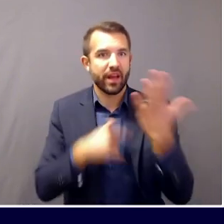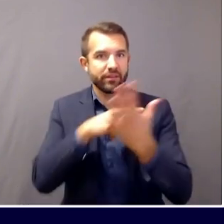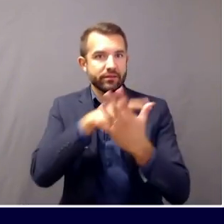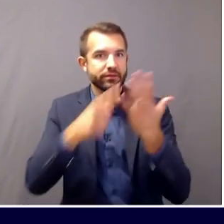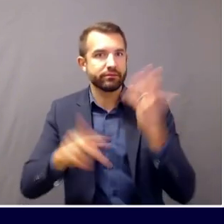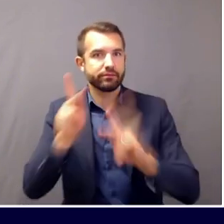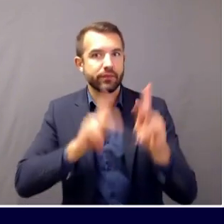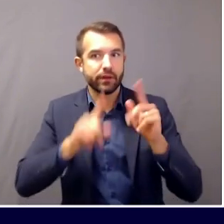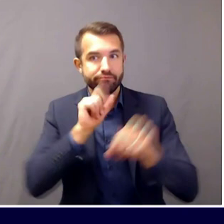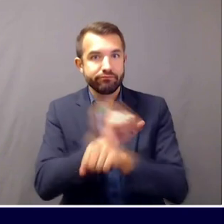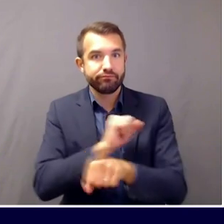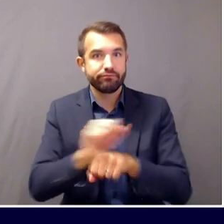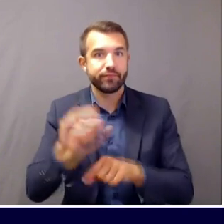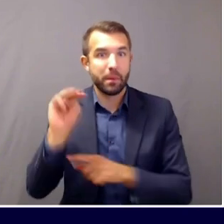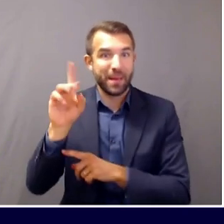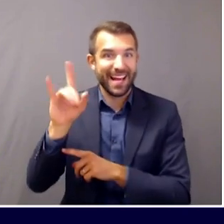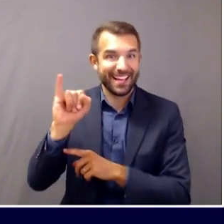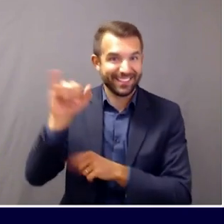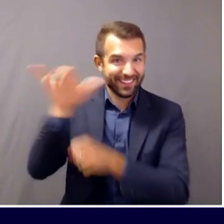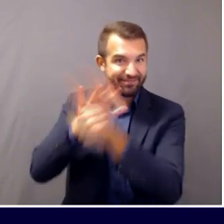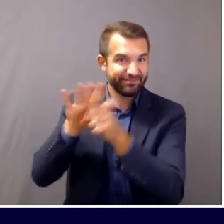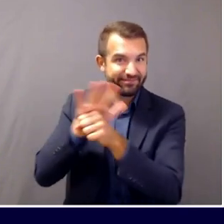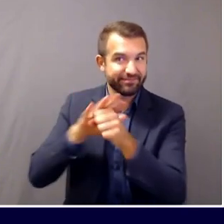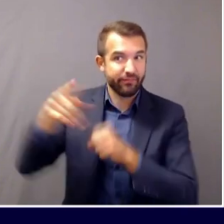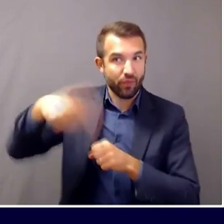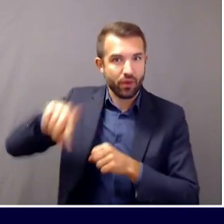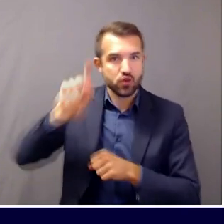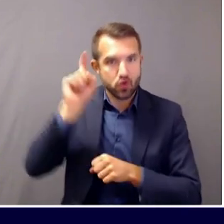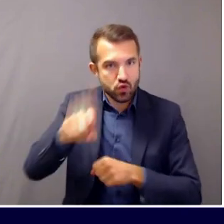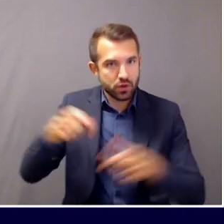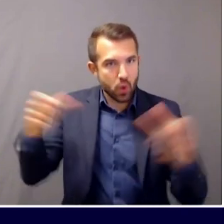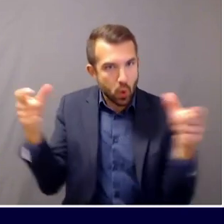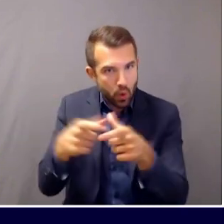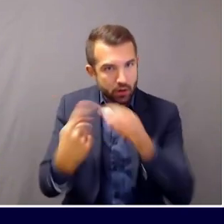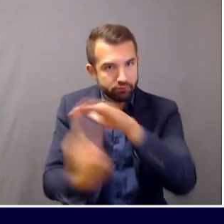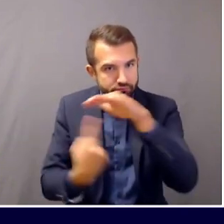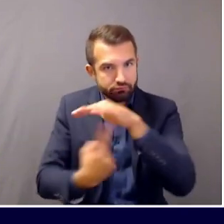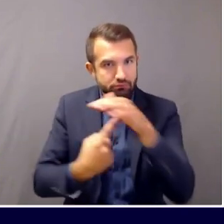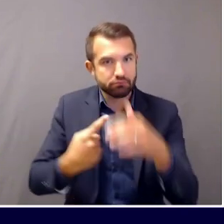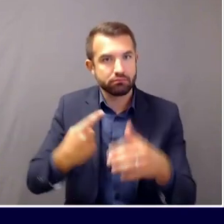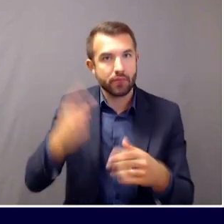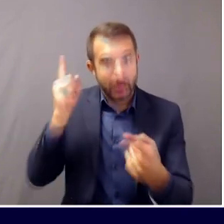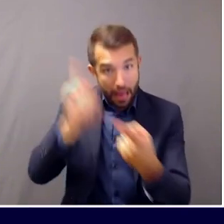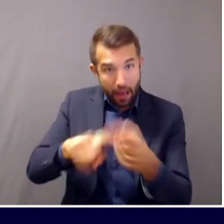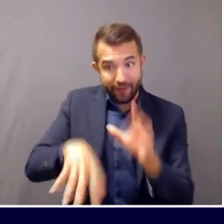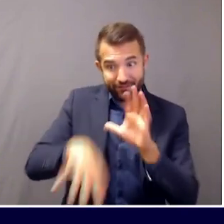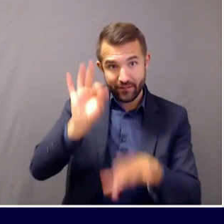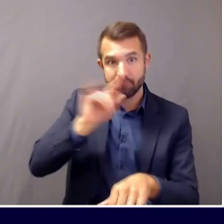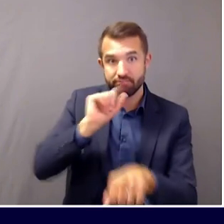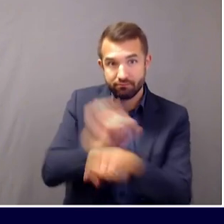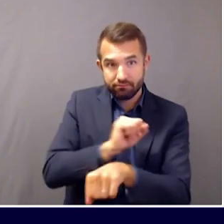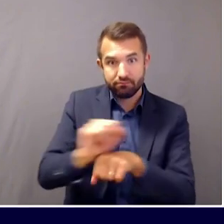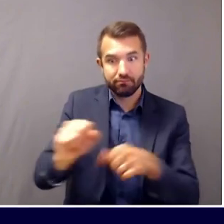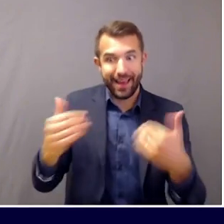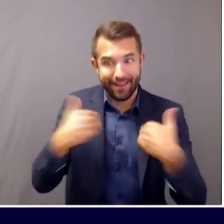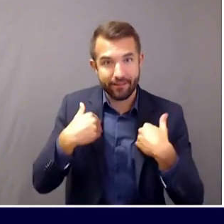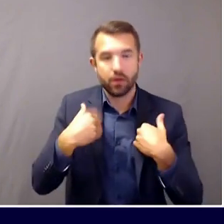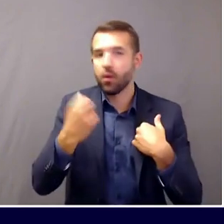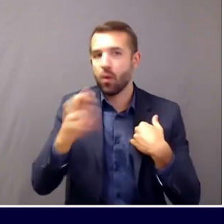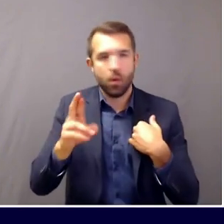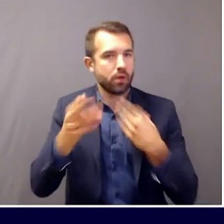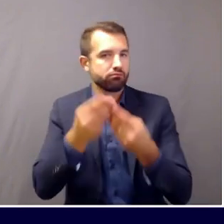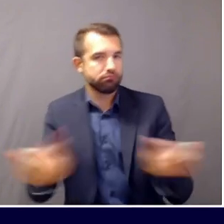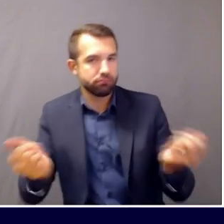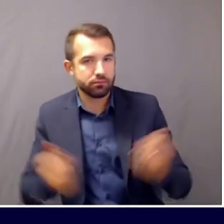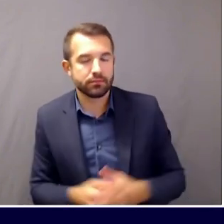those individuals should isolate for the entire duration of their illness. In fact, adding on a number of days until after